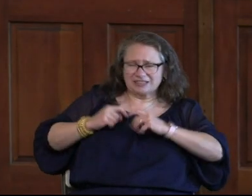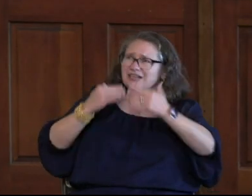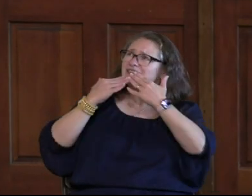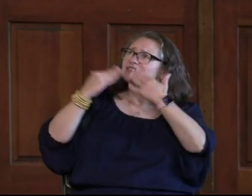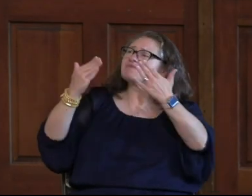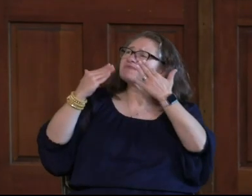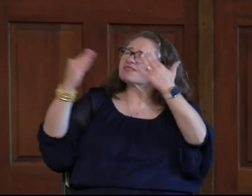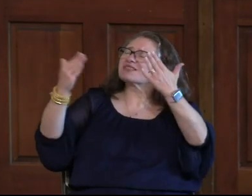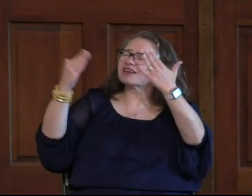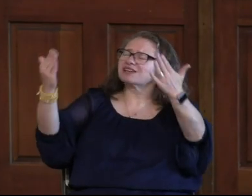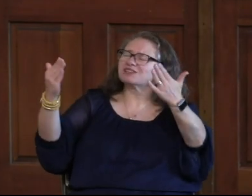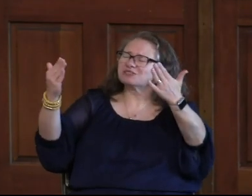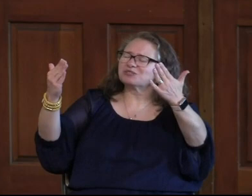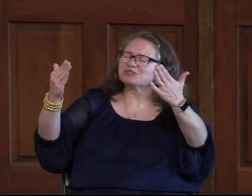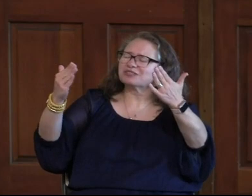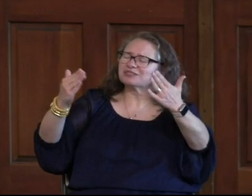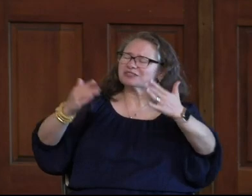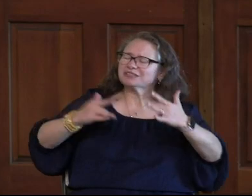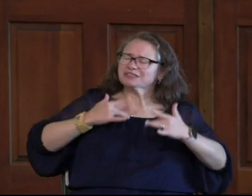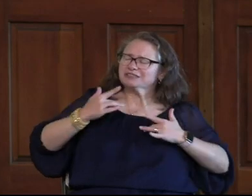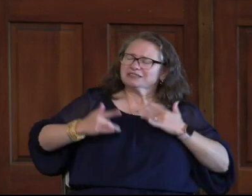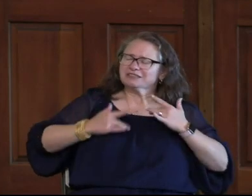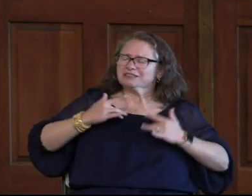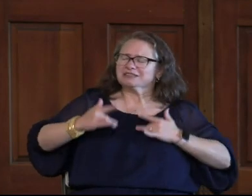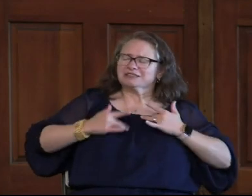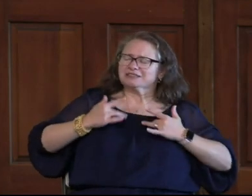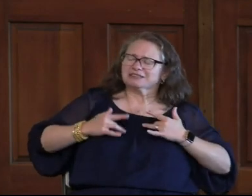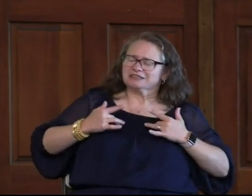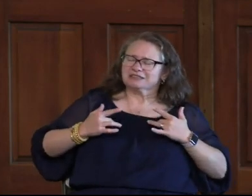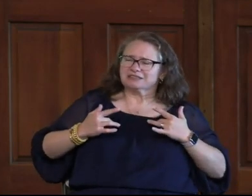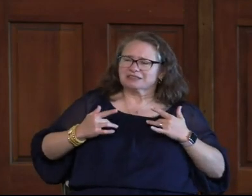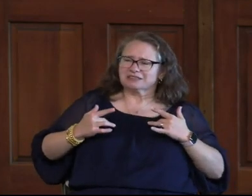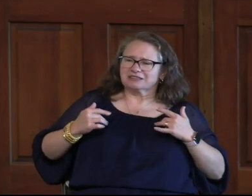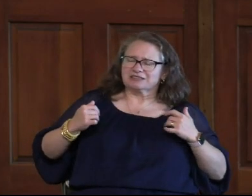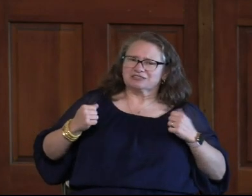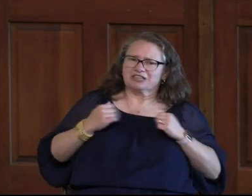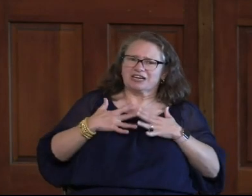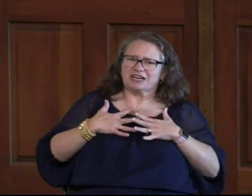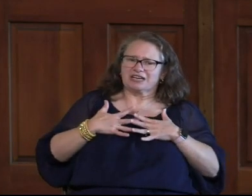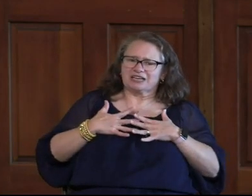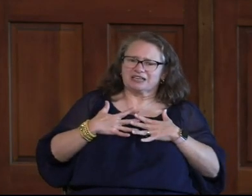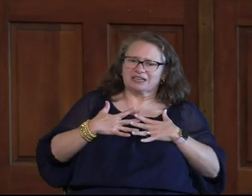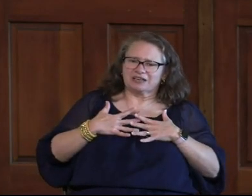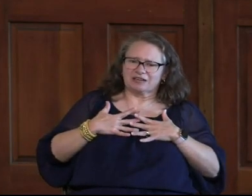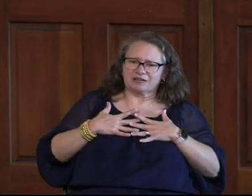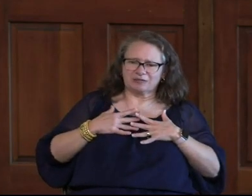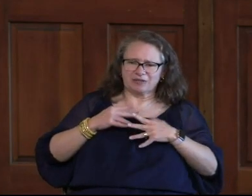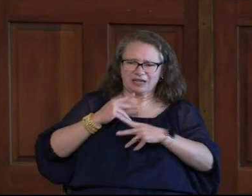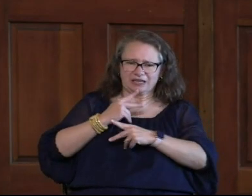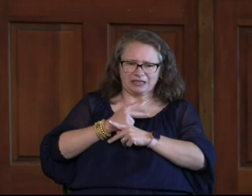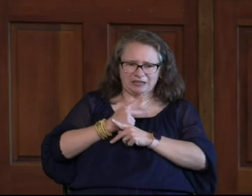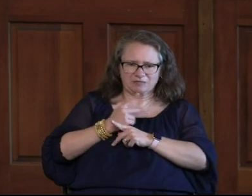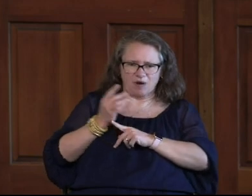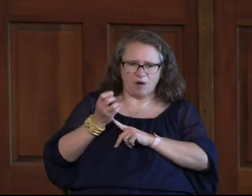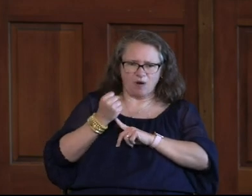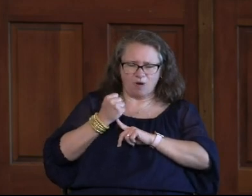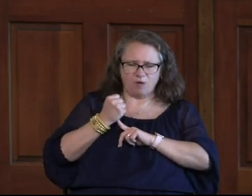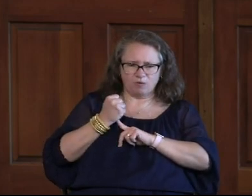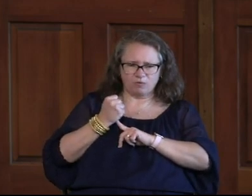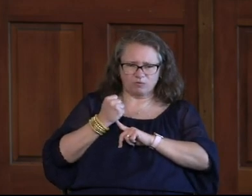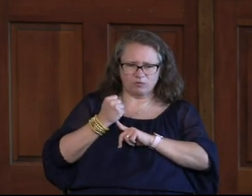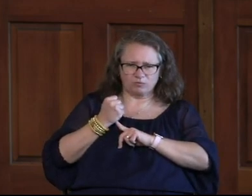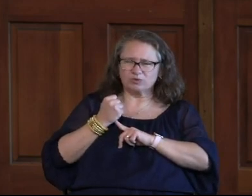thanks for it. Sometimes I get really anxious and I get really afraid and she says, but that's what keeps me. That's what holds me